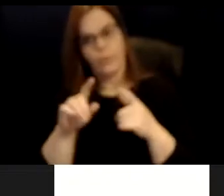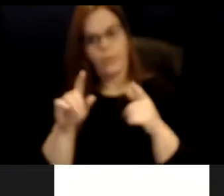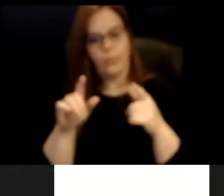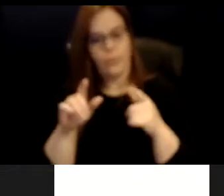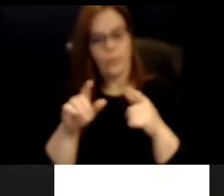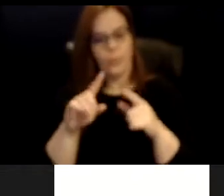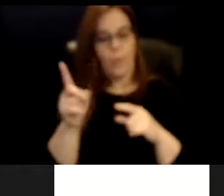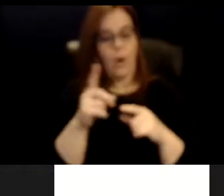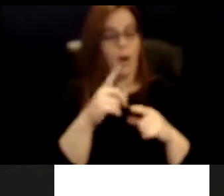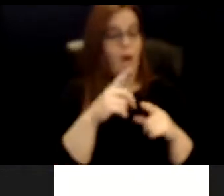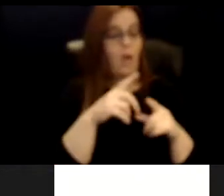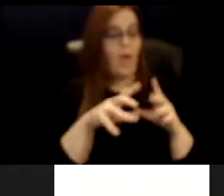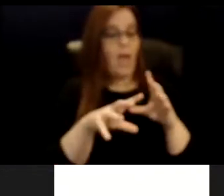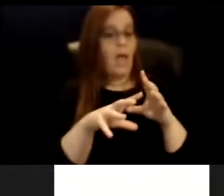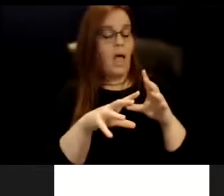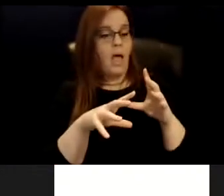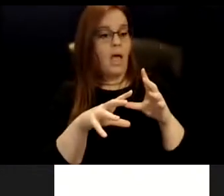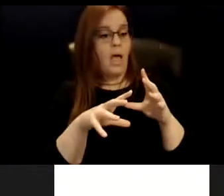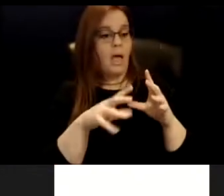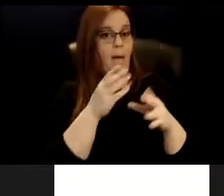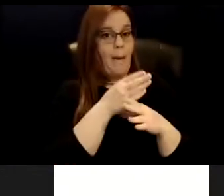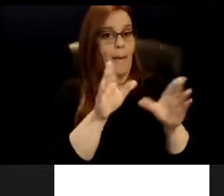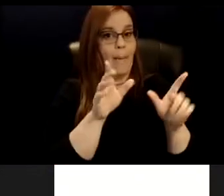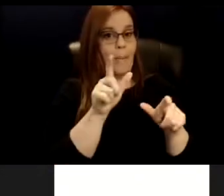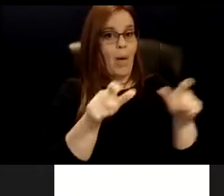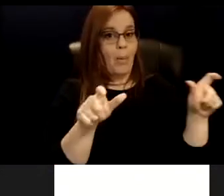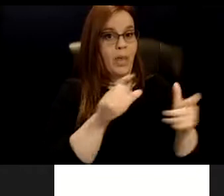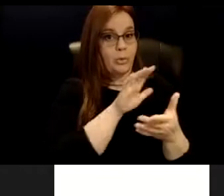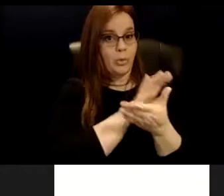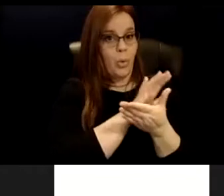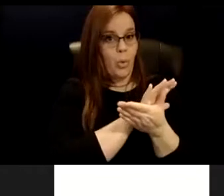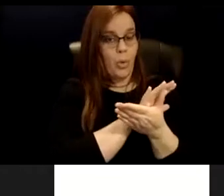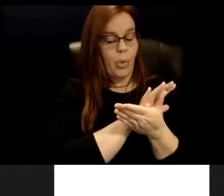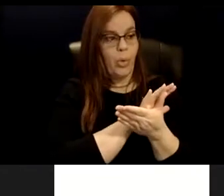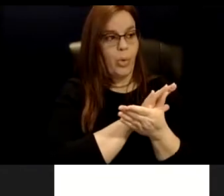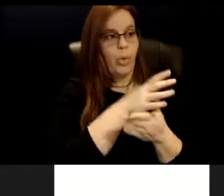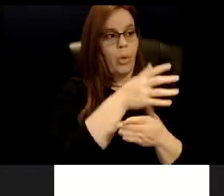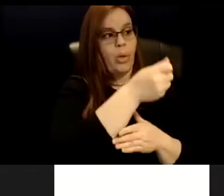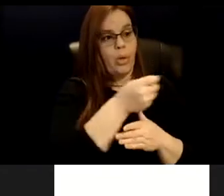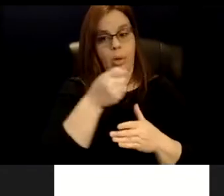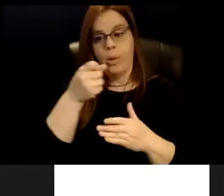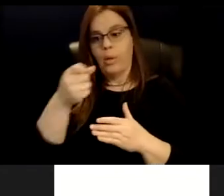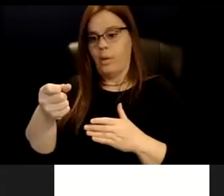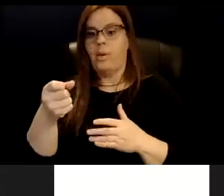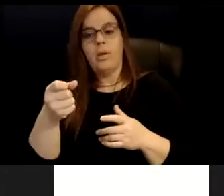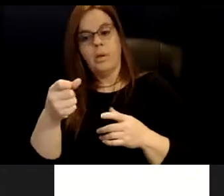went from public school and sort of graduated, so to speak, into long-term